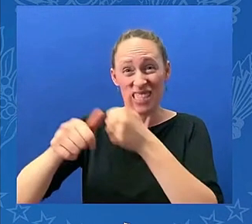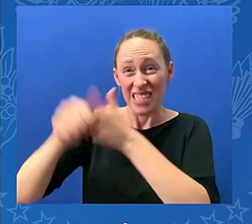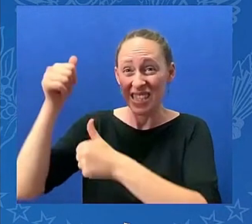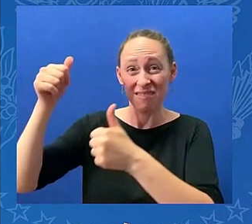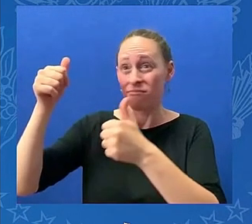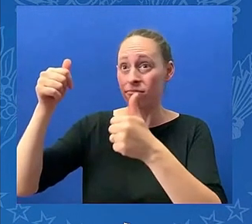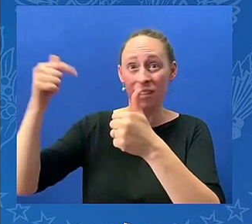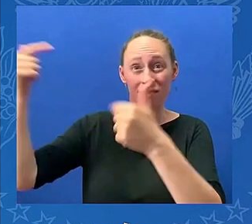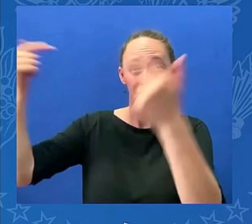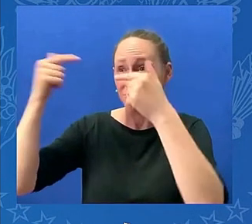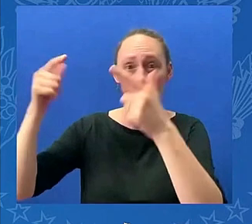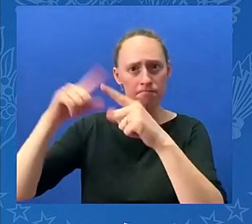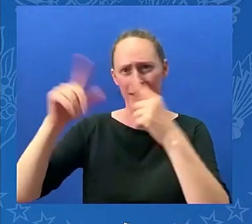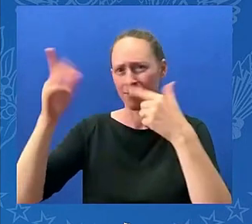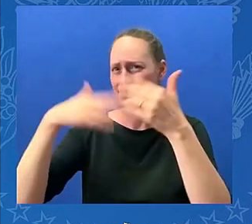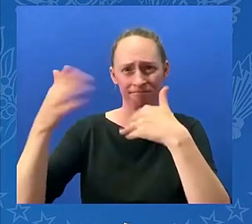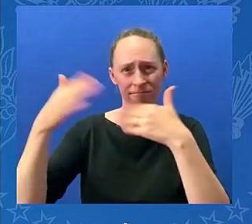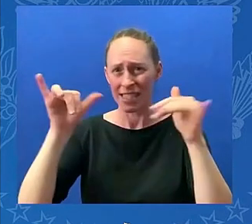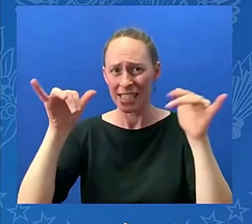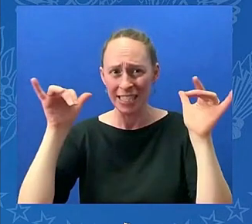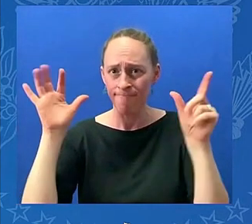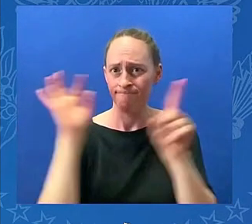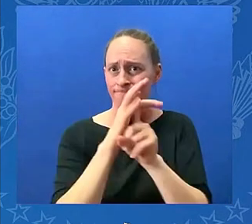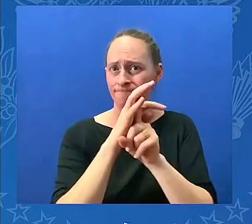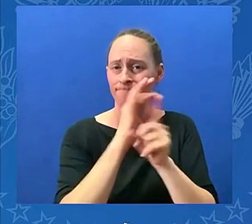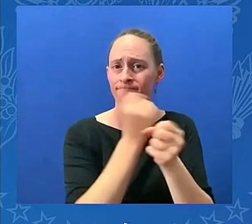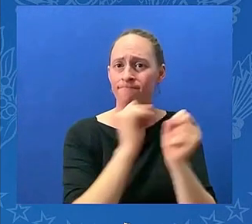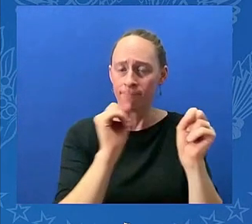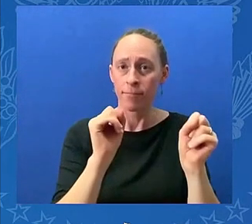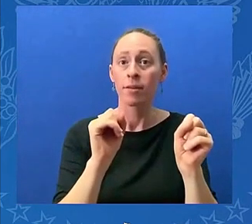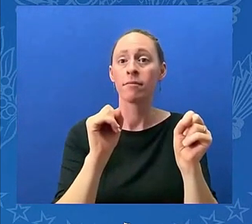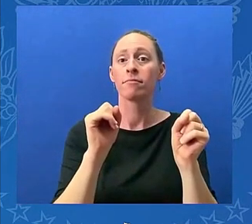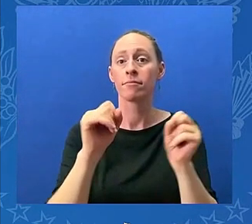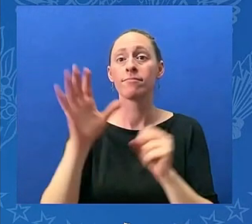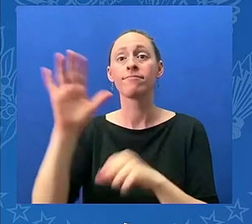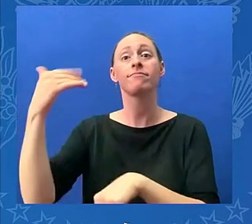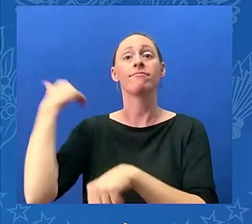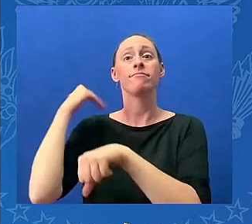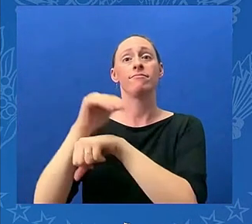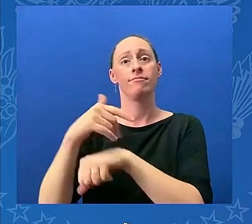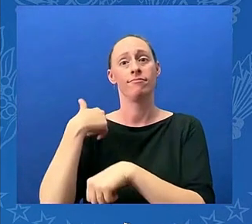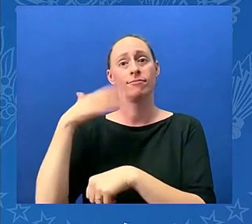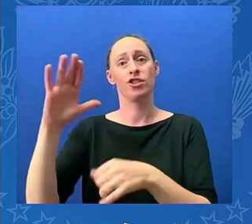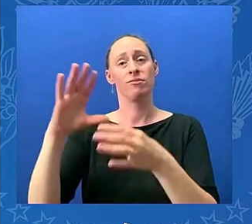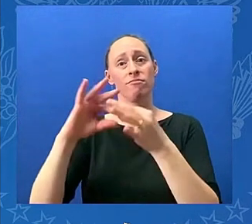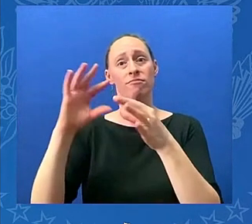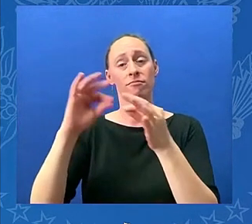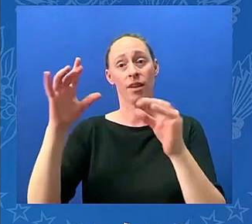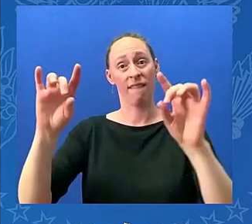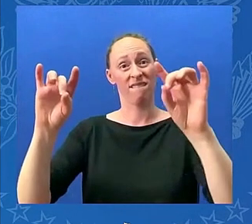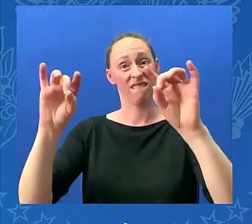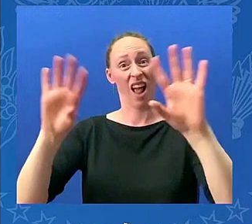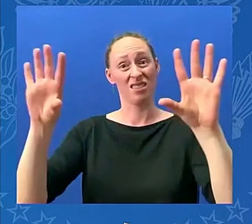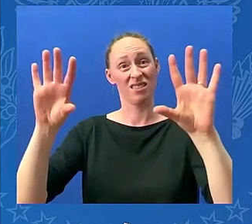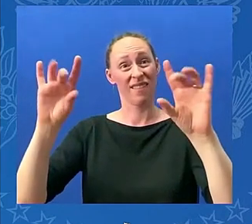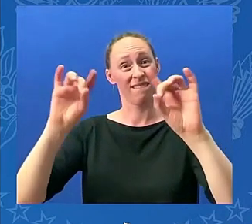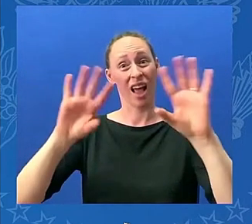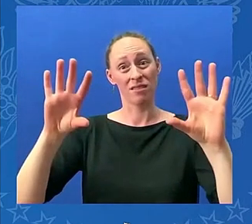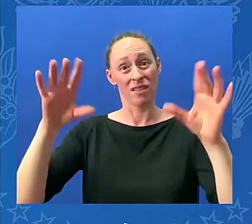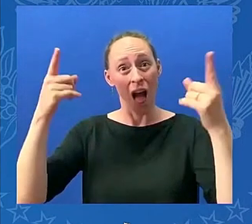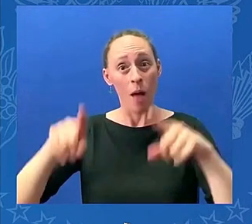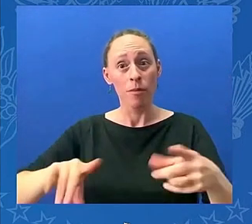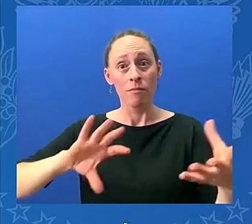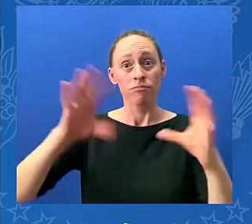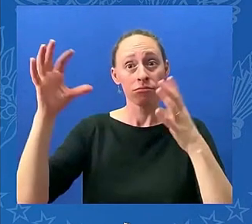there is no place in America for this kind of violence or any violence for that matter. An assassination attempt